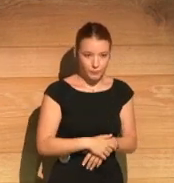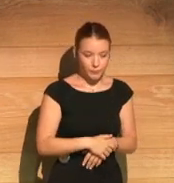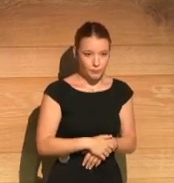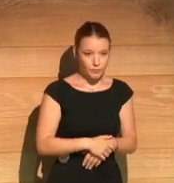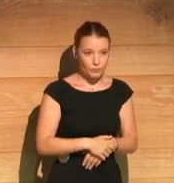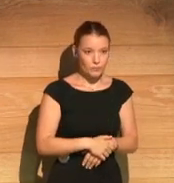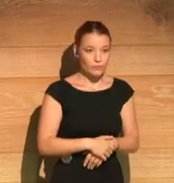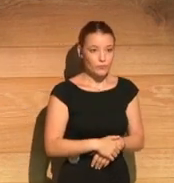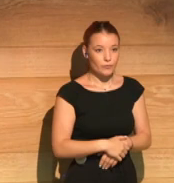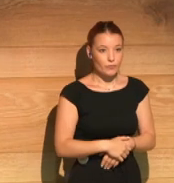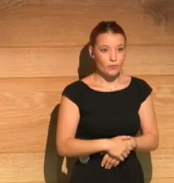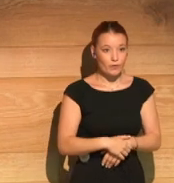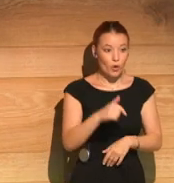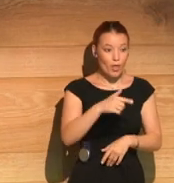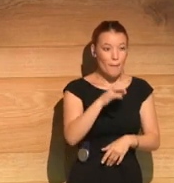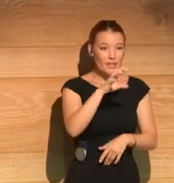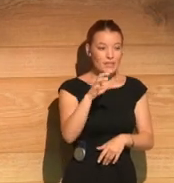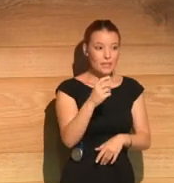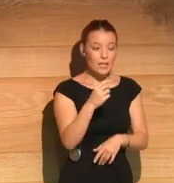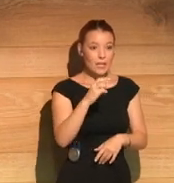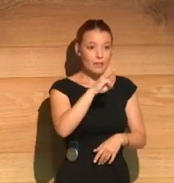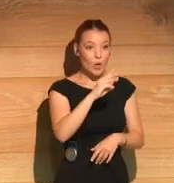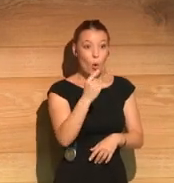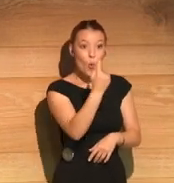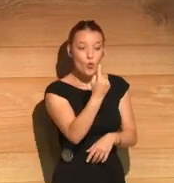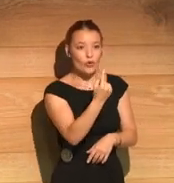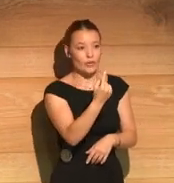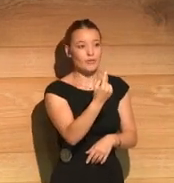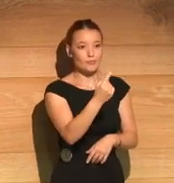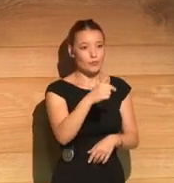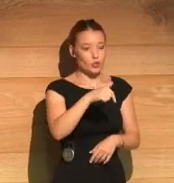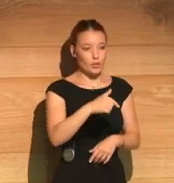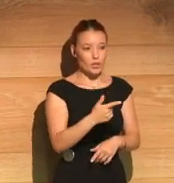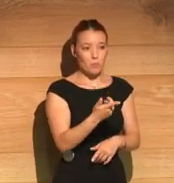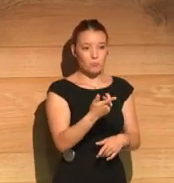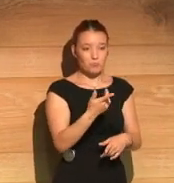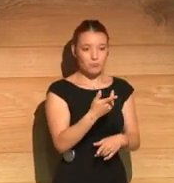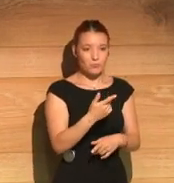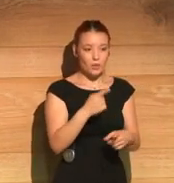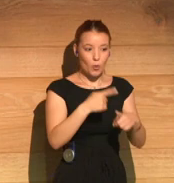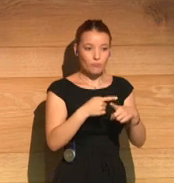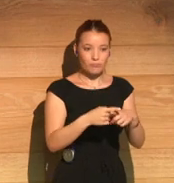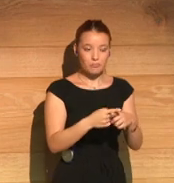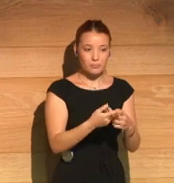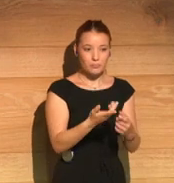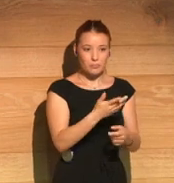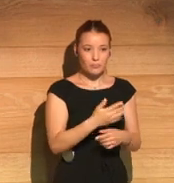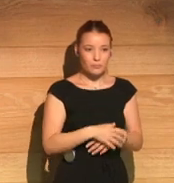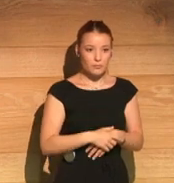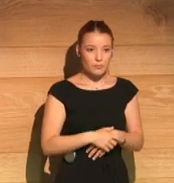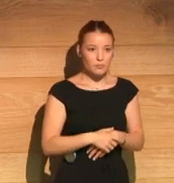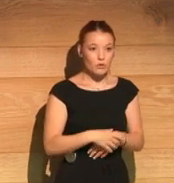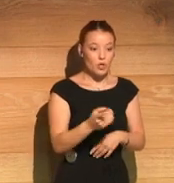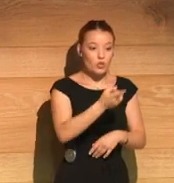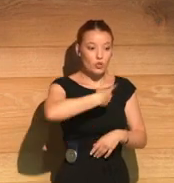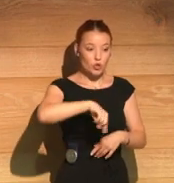is one of the most tolerant countries in the world. Now, as you say in the novel, we were